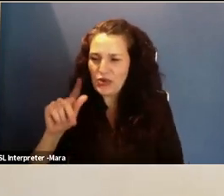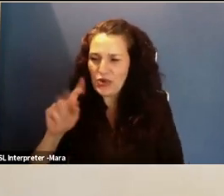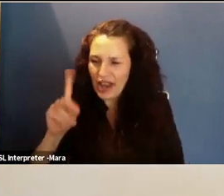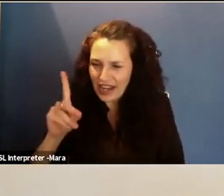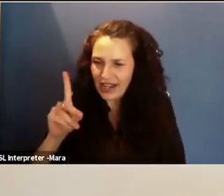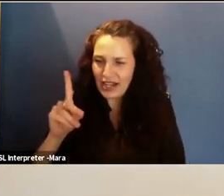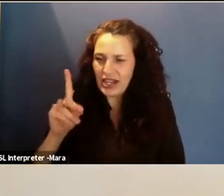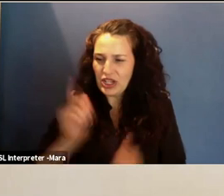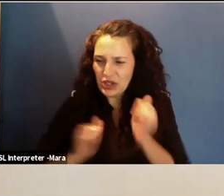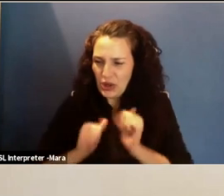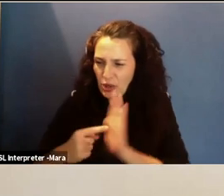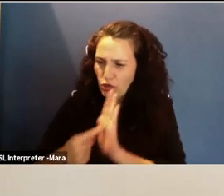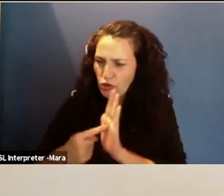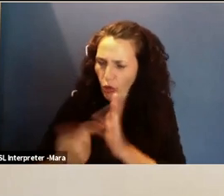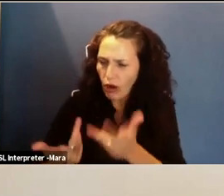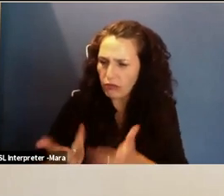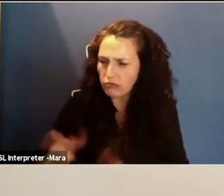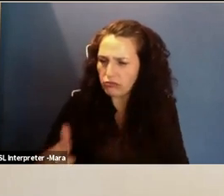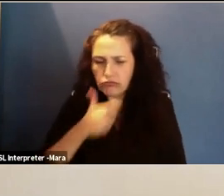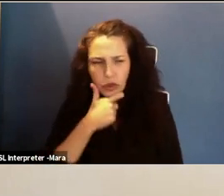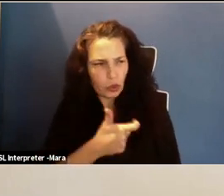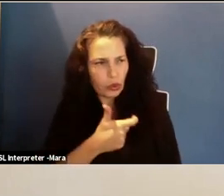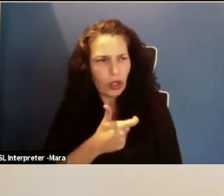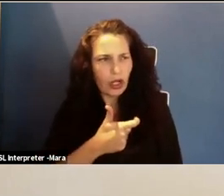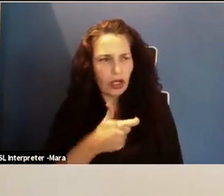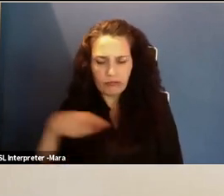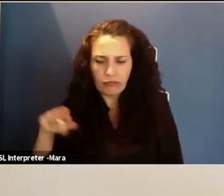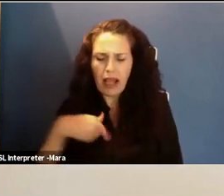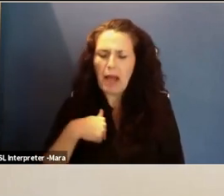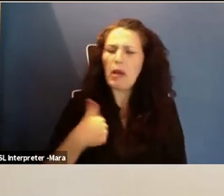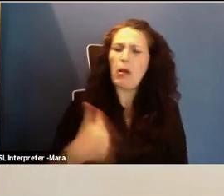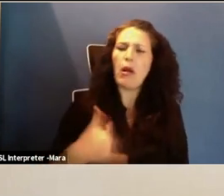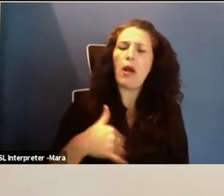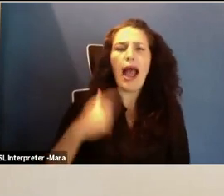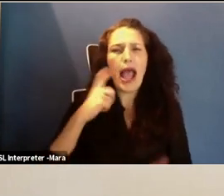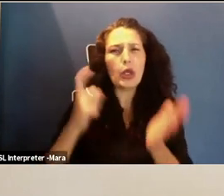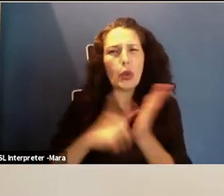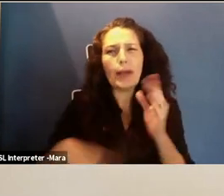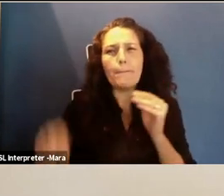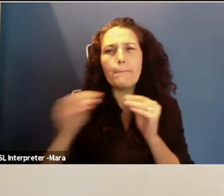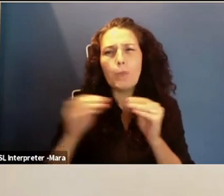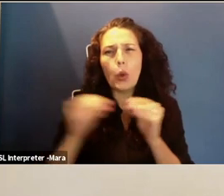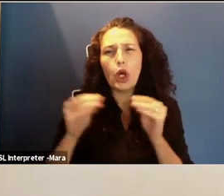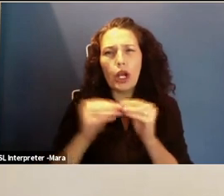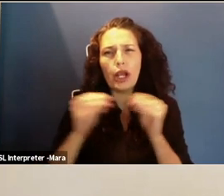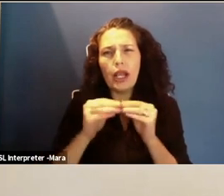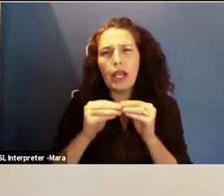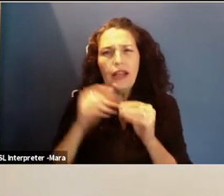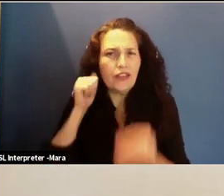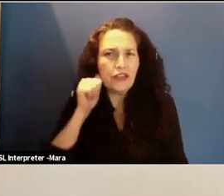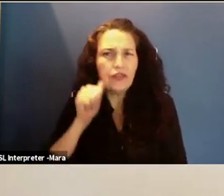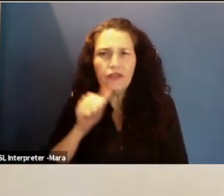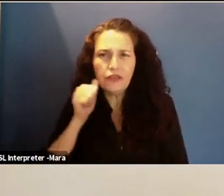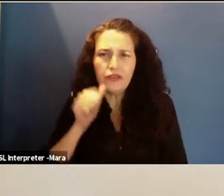noticed that there seemed to be far more female characters than male characters in what